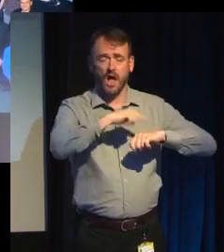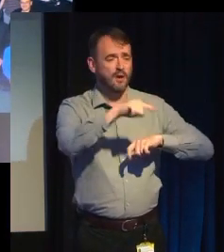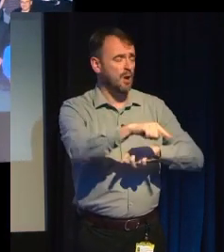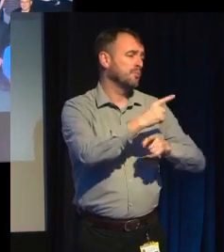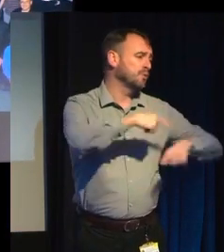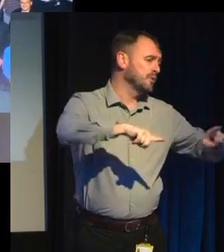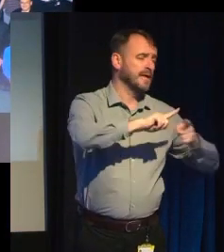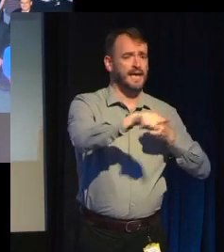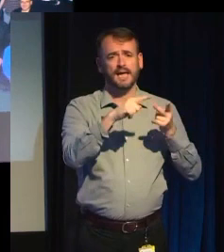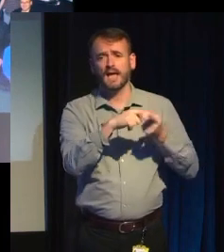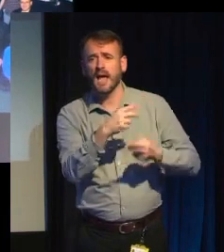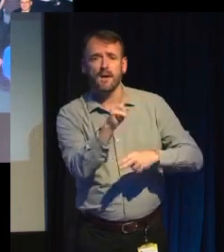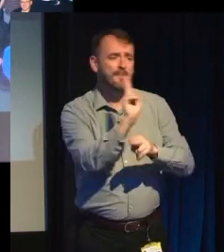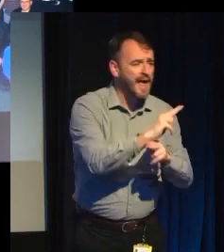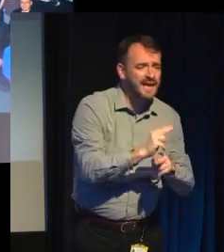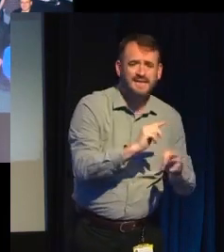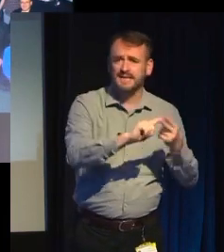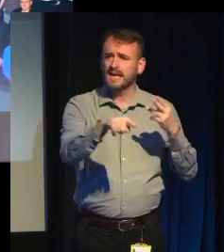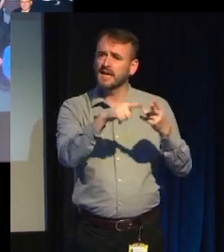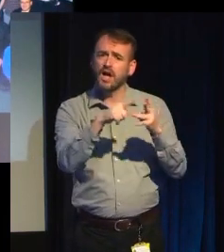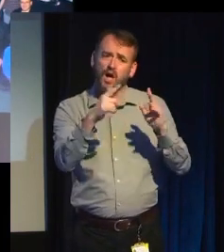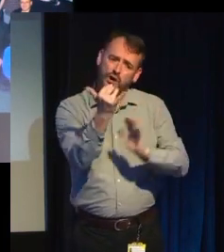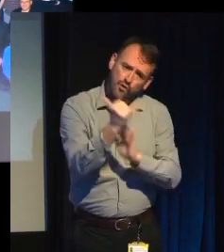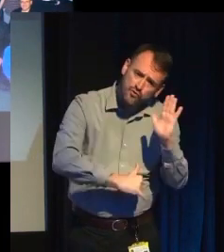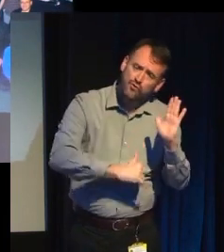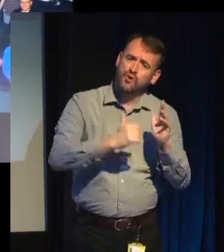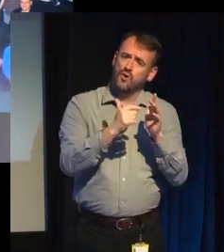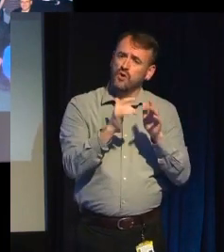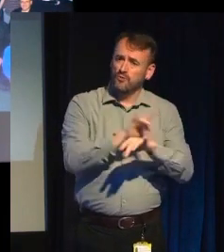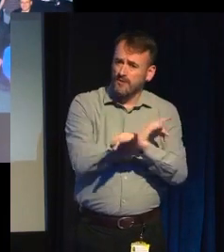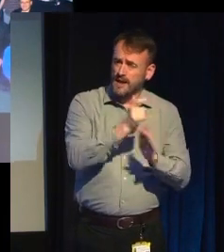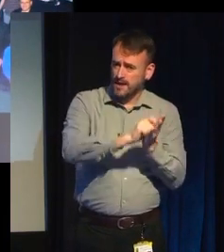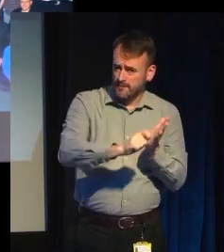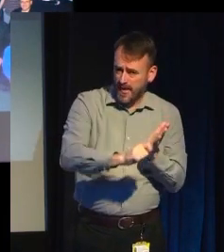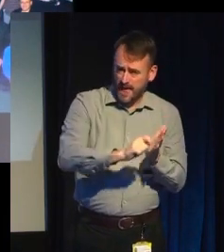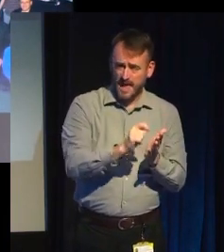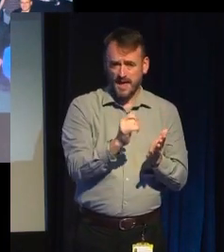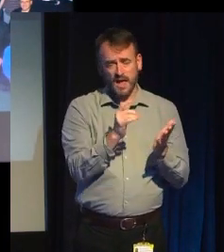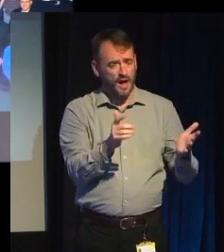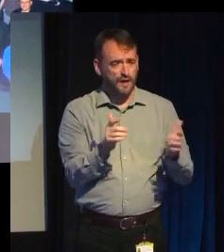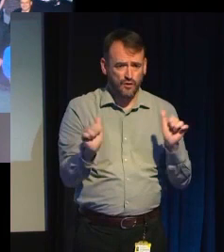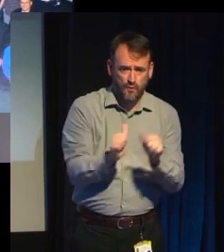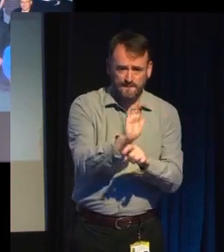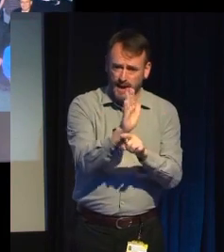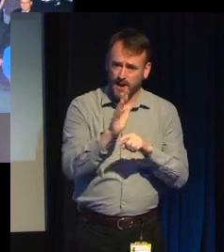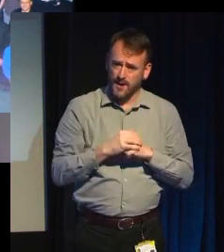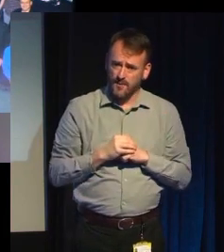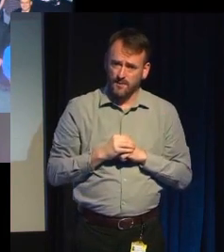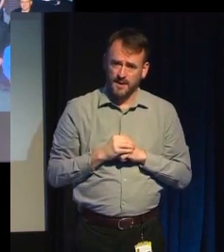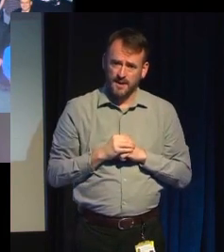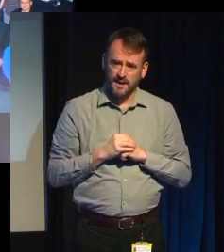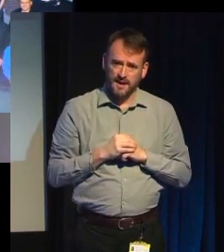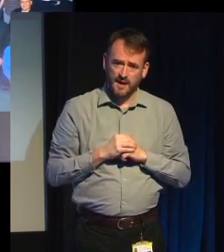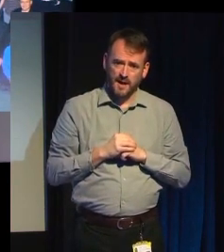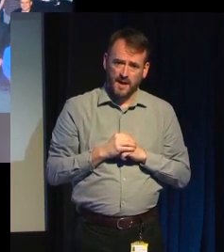screenplays, often really awful ones. They wrote novels and they made short films, and the one thing they definitely didn't do was work on